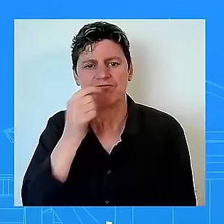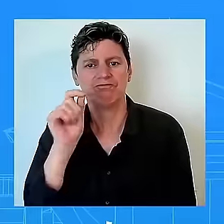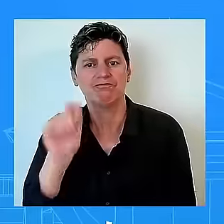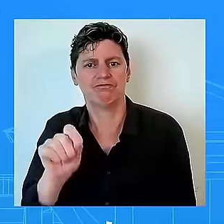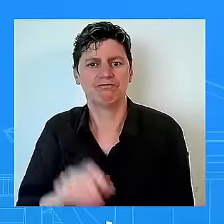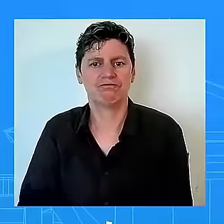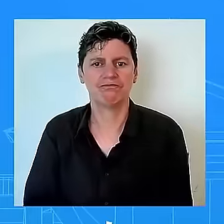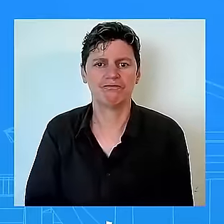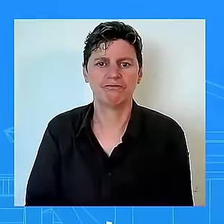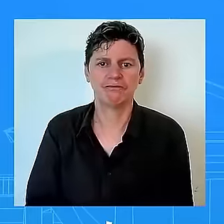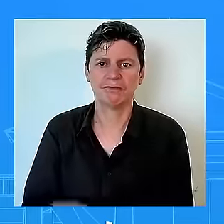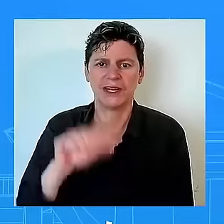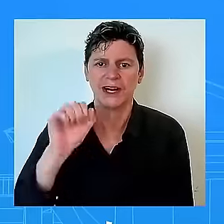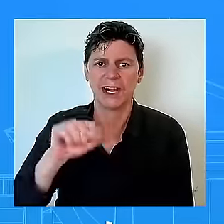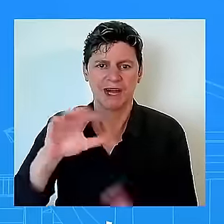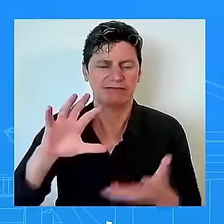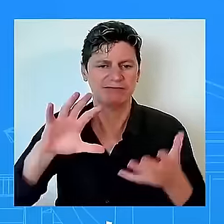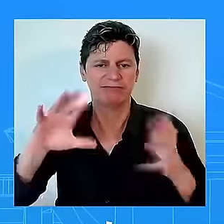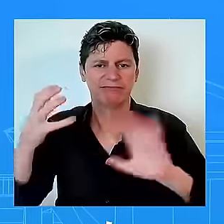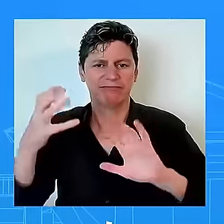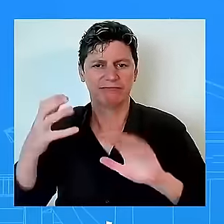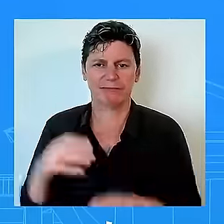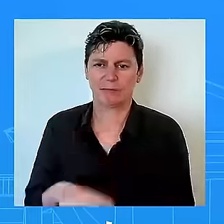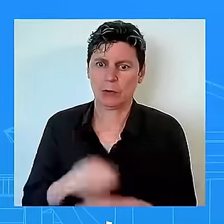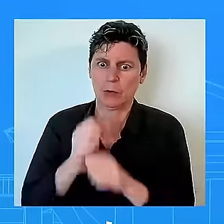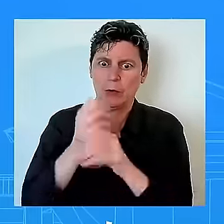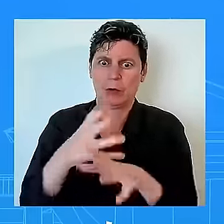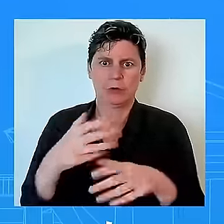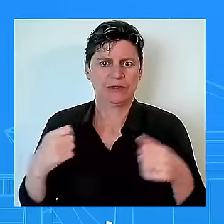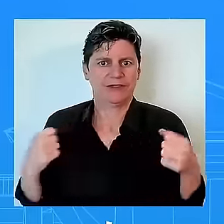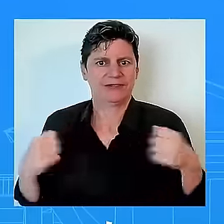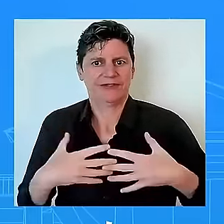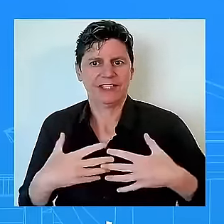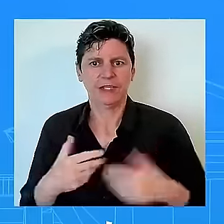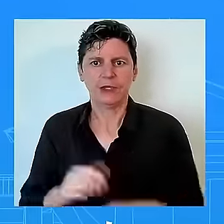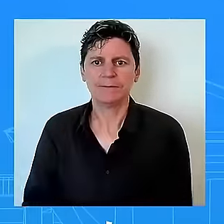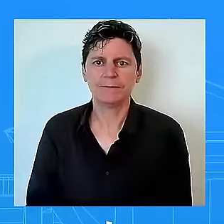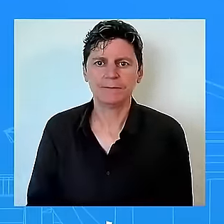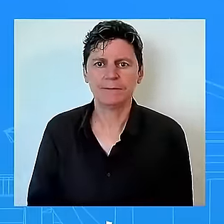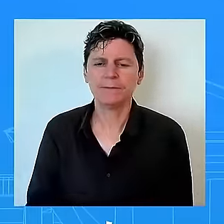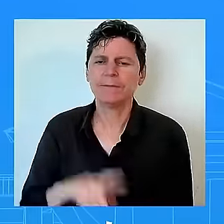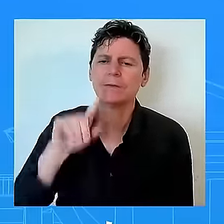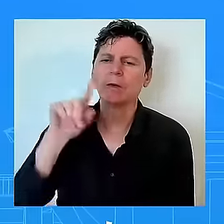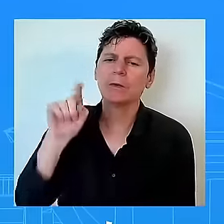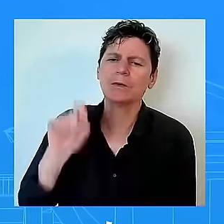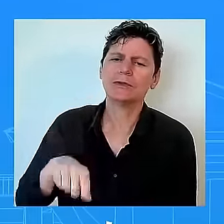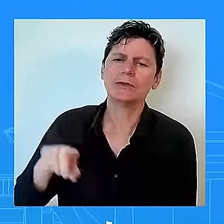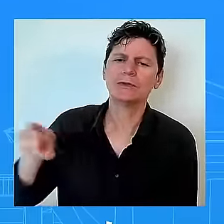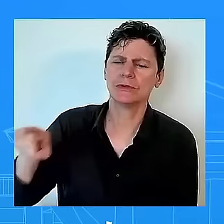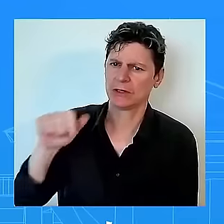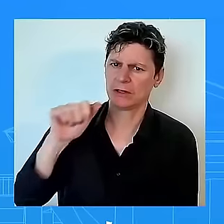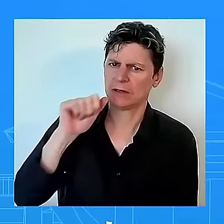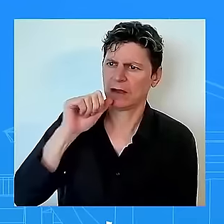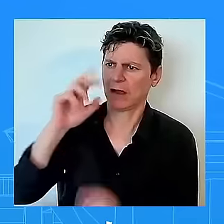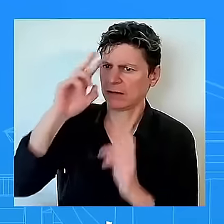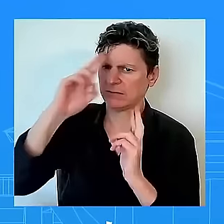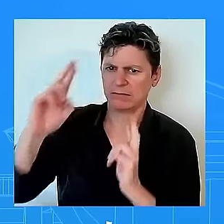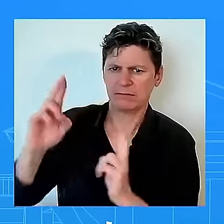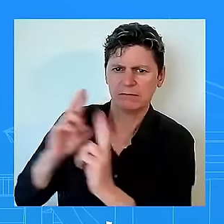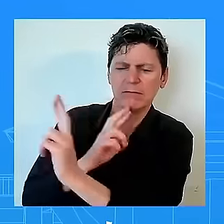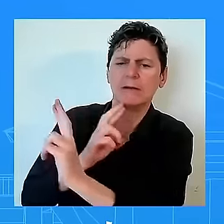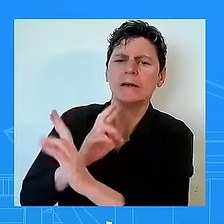when you say um it's undignified and the other words that you use but you also say dangerous how dangerous is this when